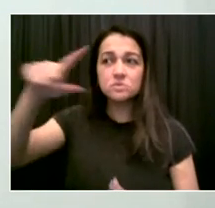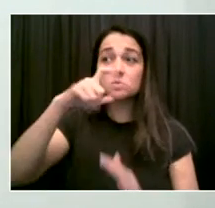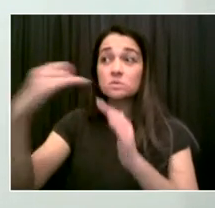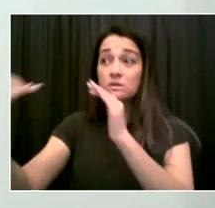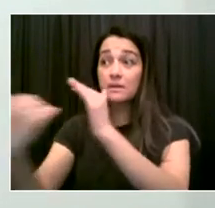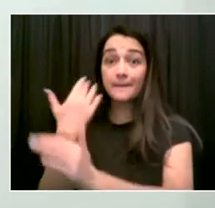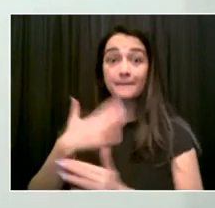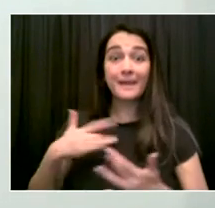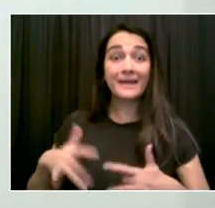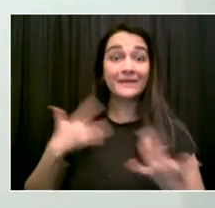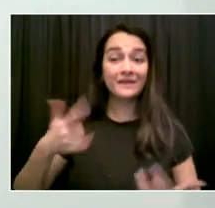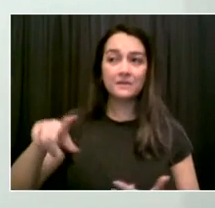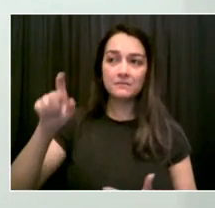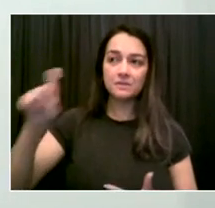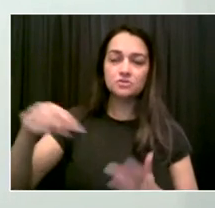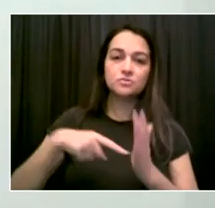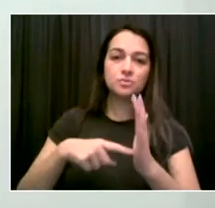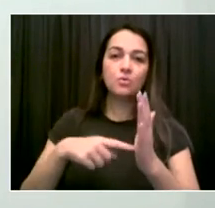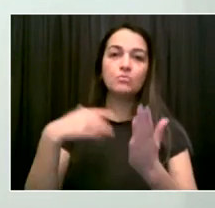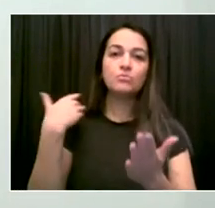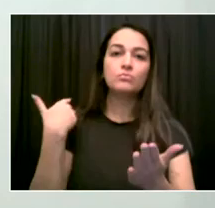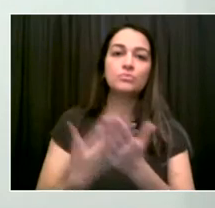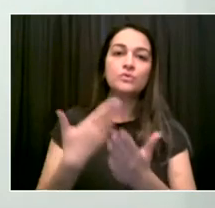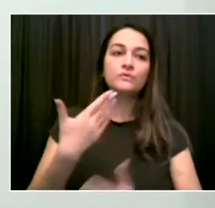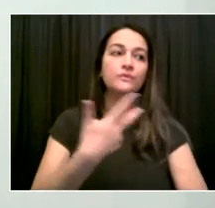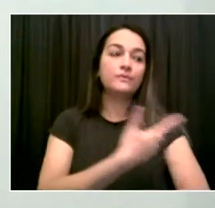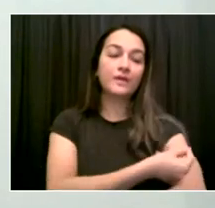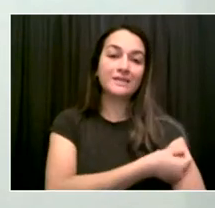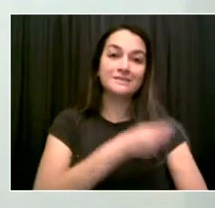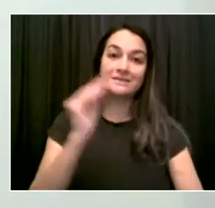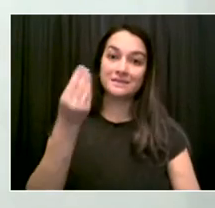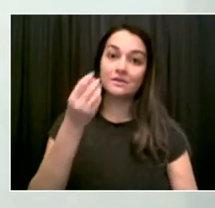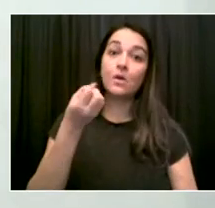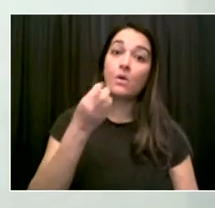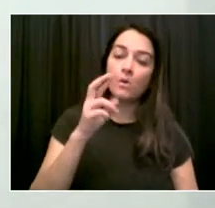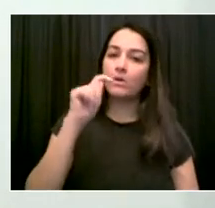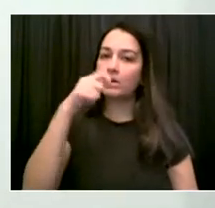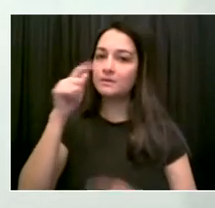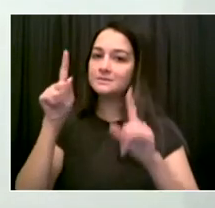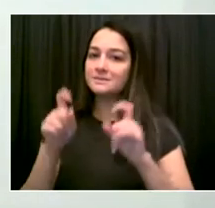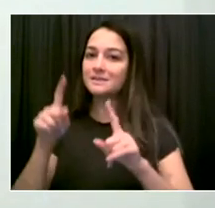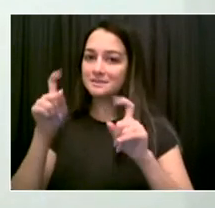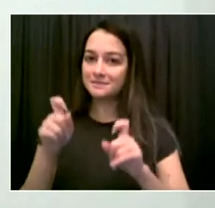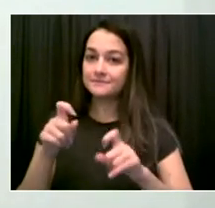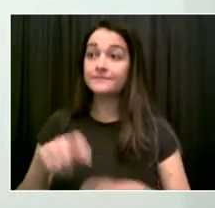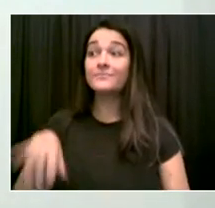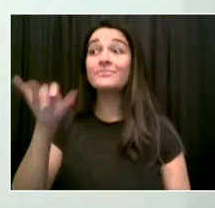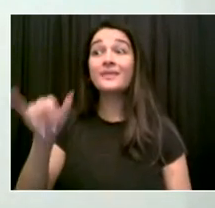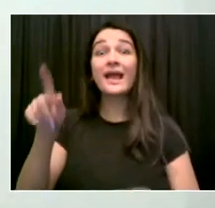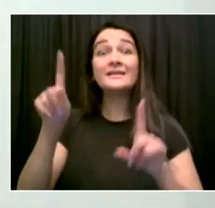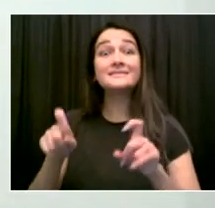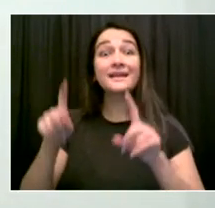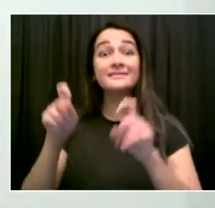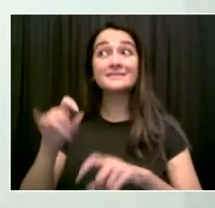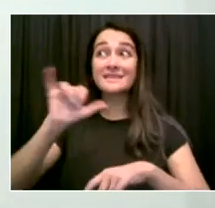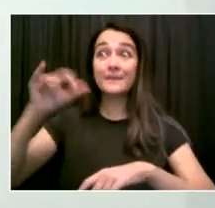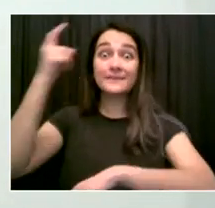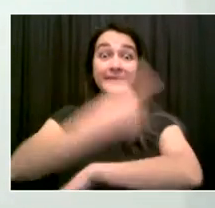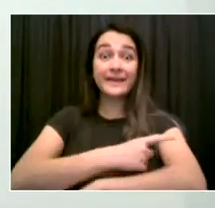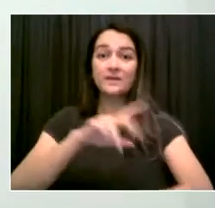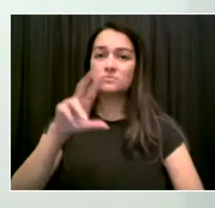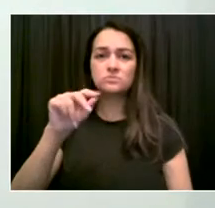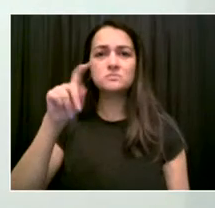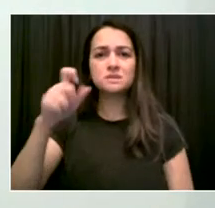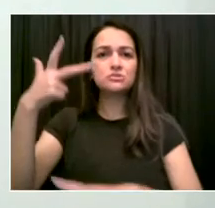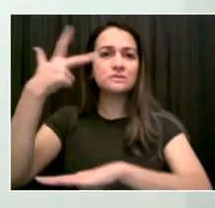-hour test, negative test notice, then you won't be able to participate. You can't put other people's lives in danger